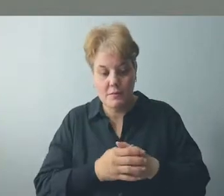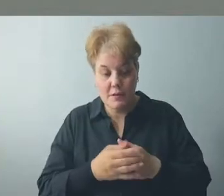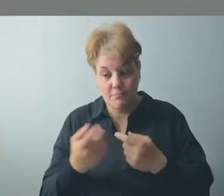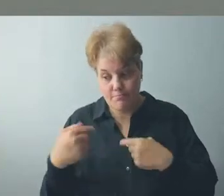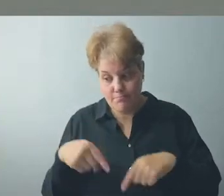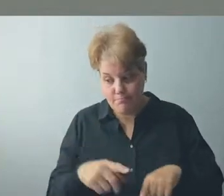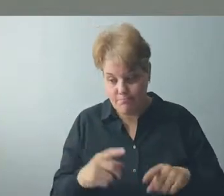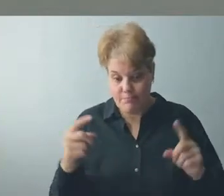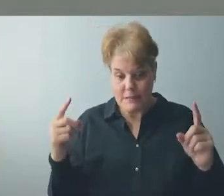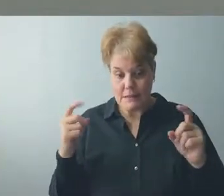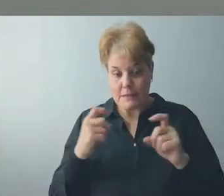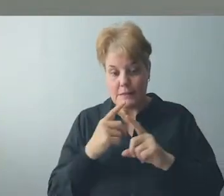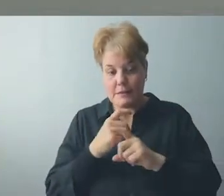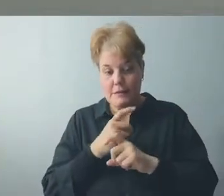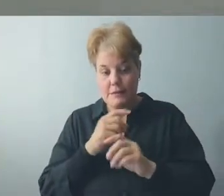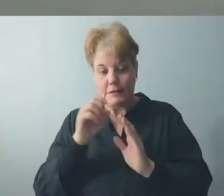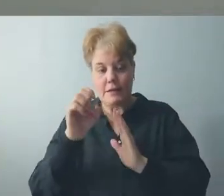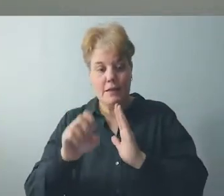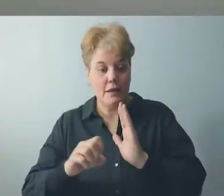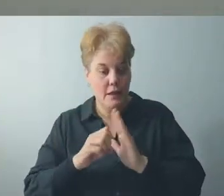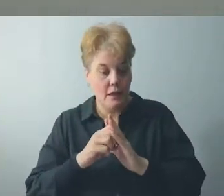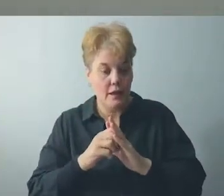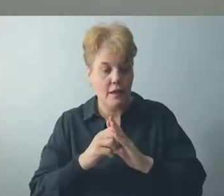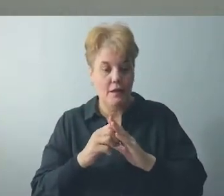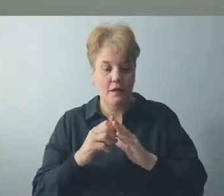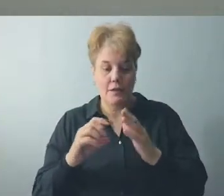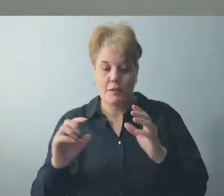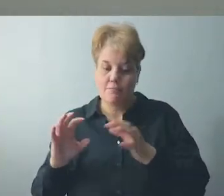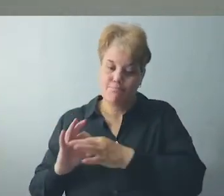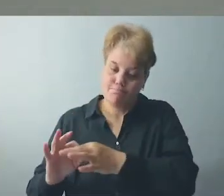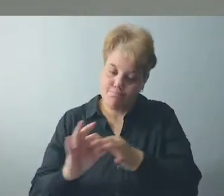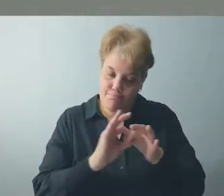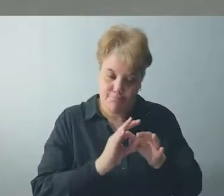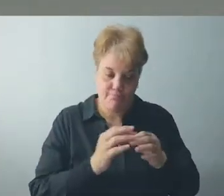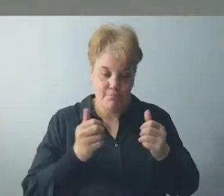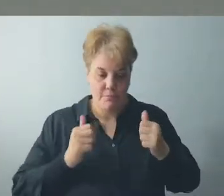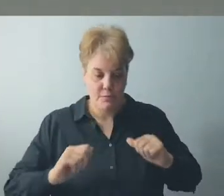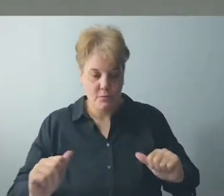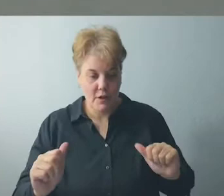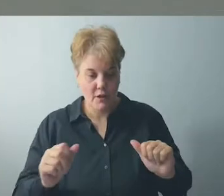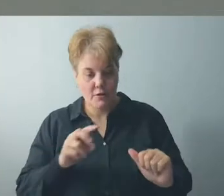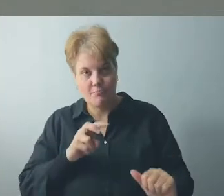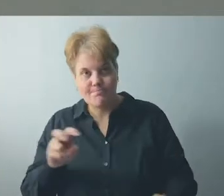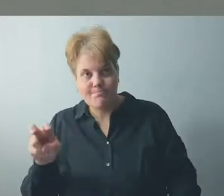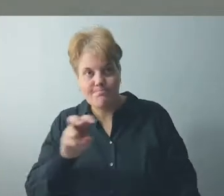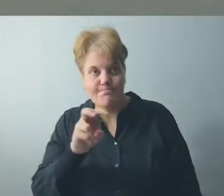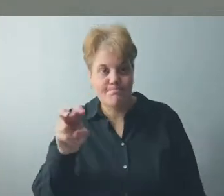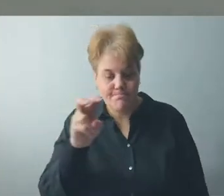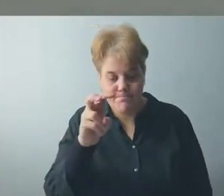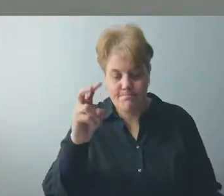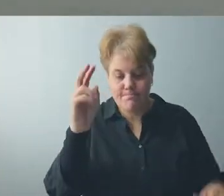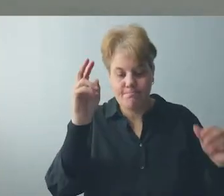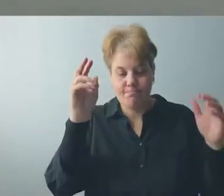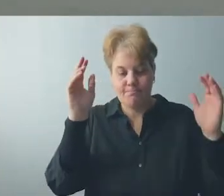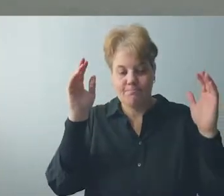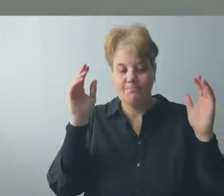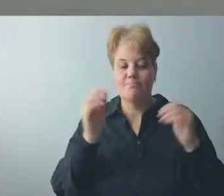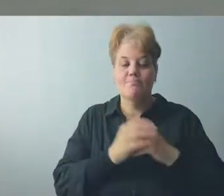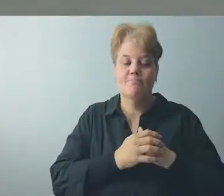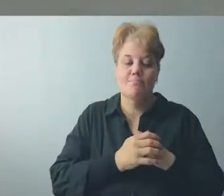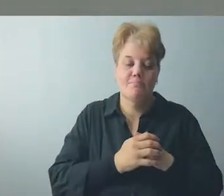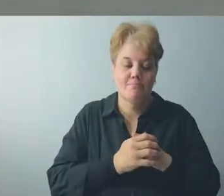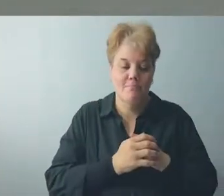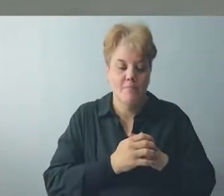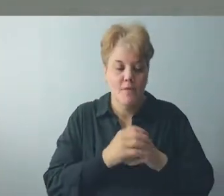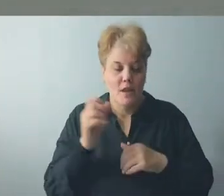to navigate the increasing complexity of life in America. How do you speak at a